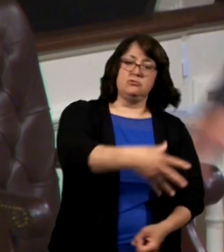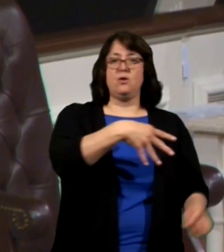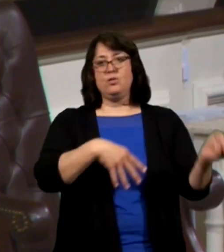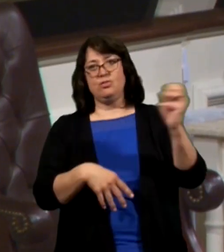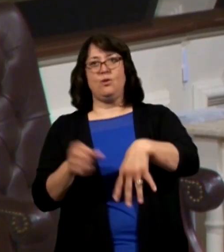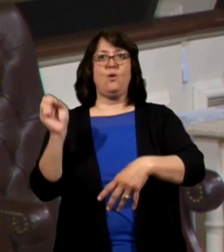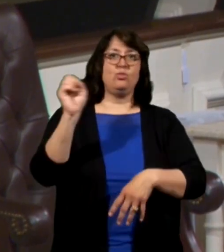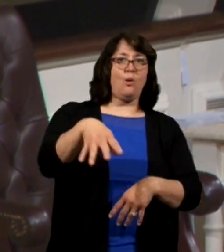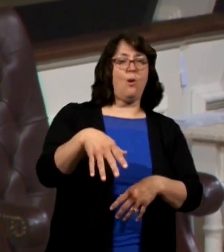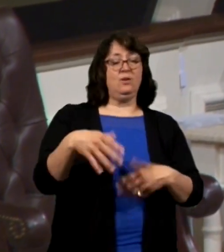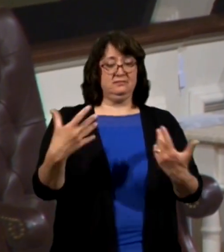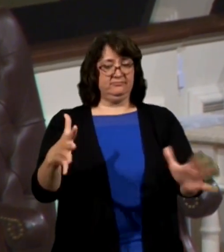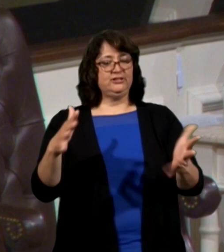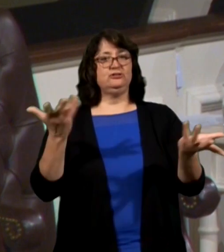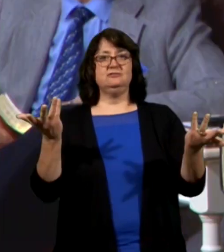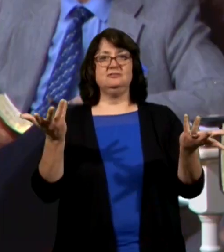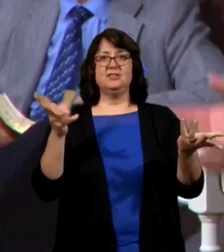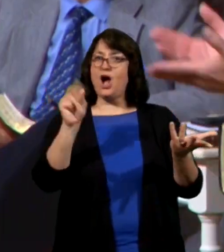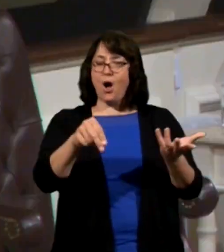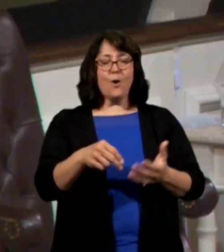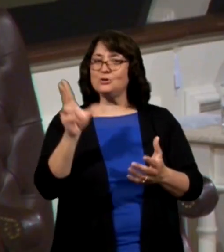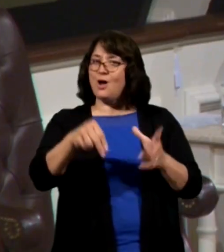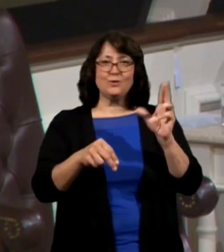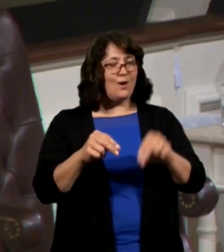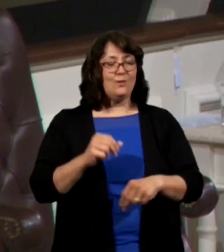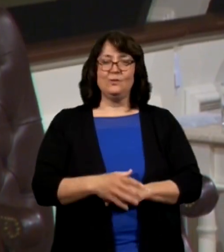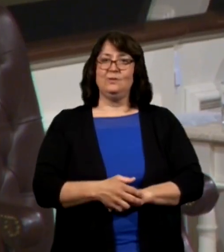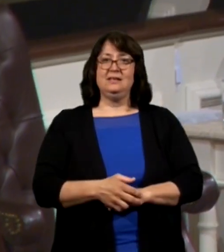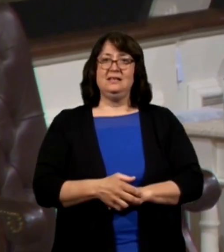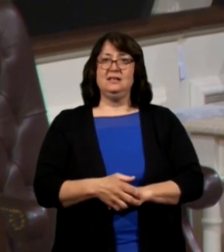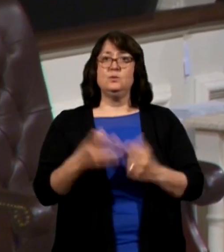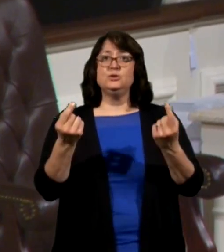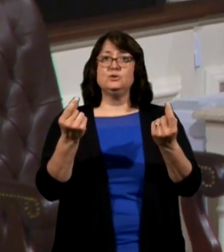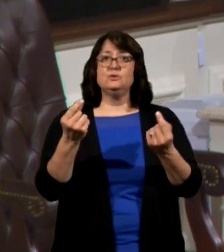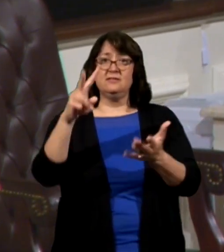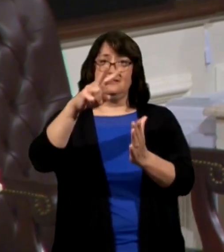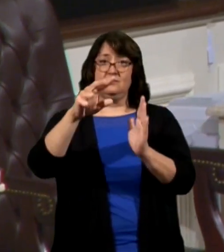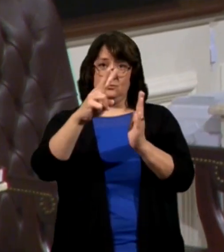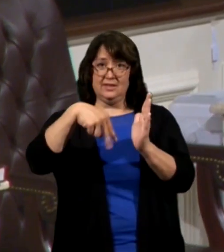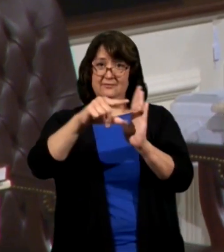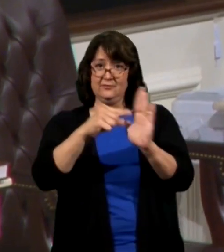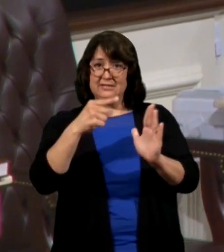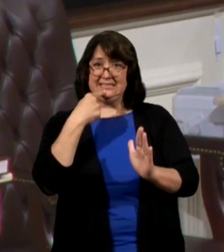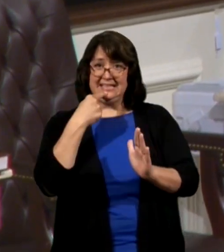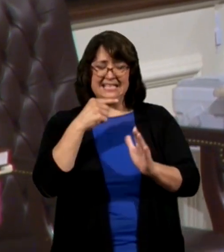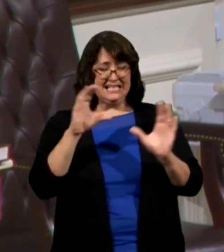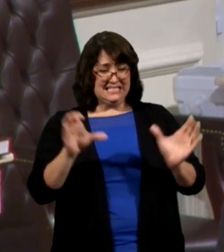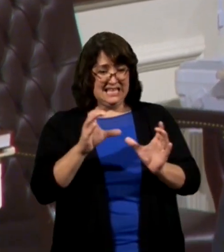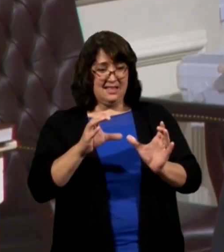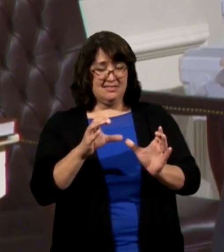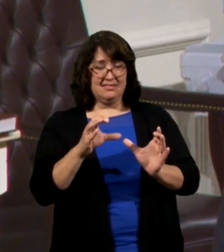Hey look at that I plowed it. No. No. Look what it says. Doth he not